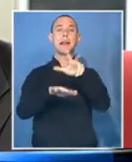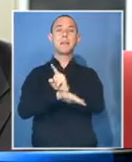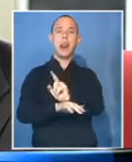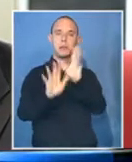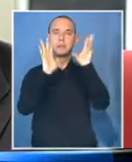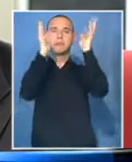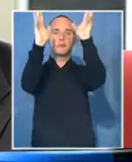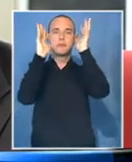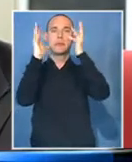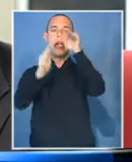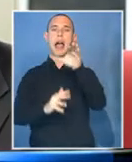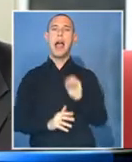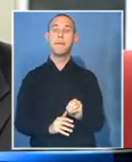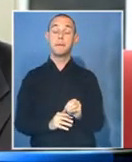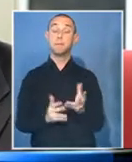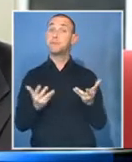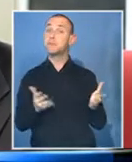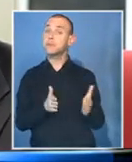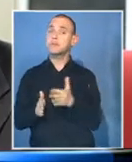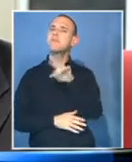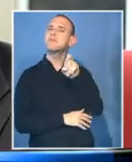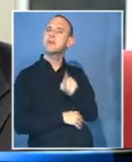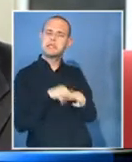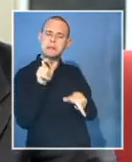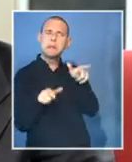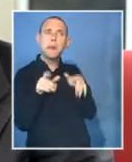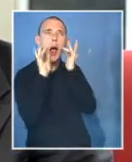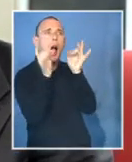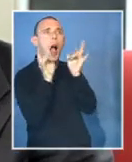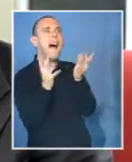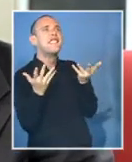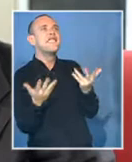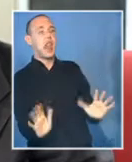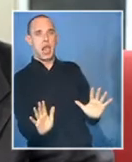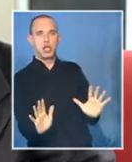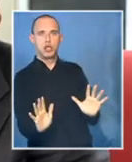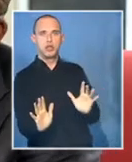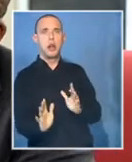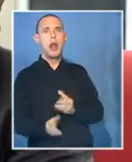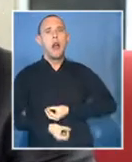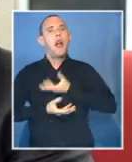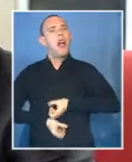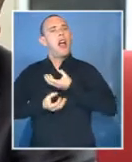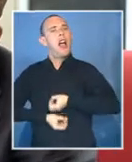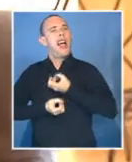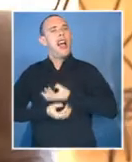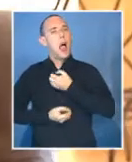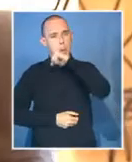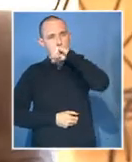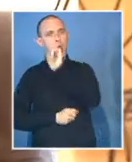afterwards, what did they say to you appealed to them the most about the movie?